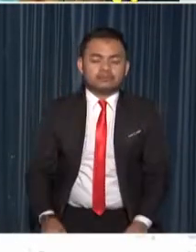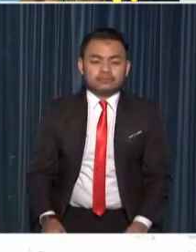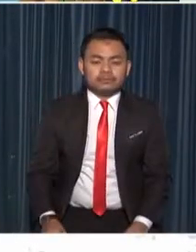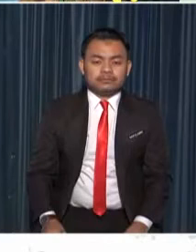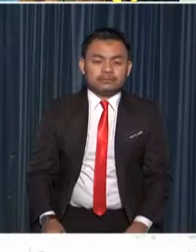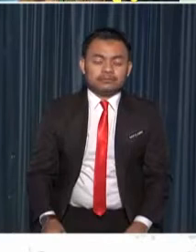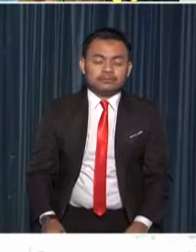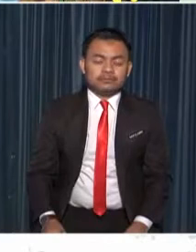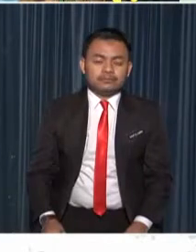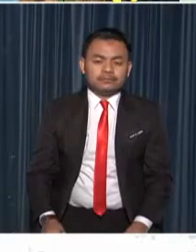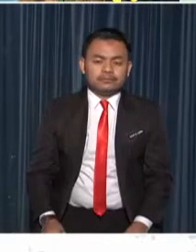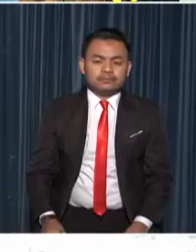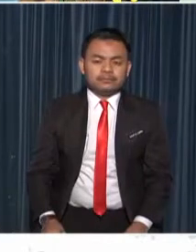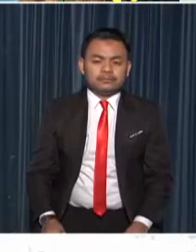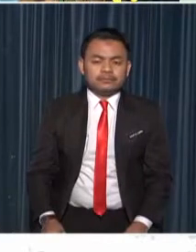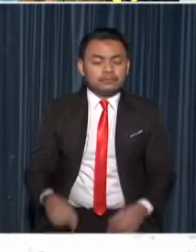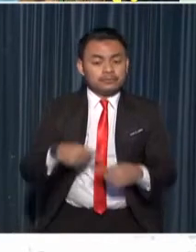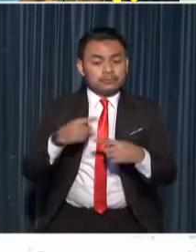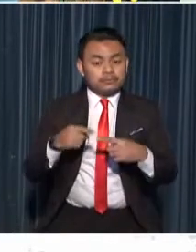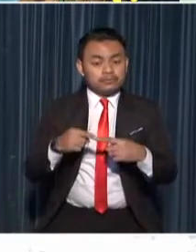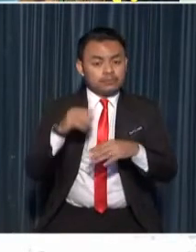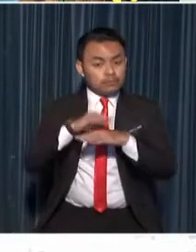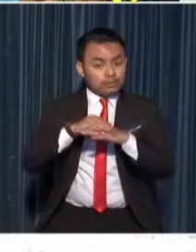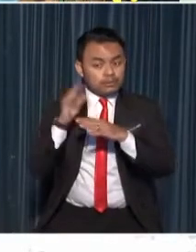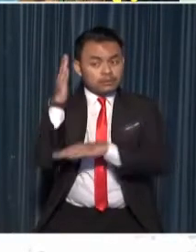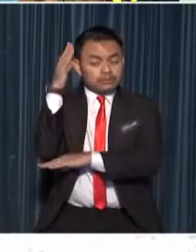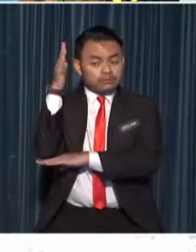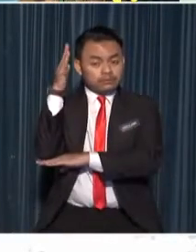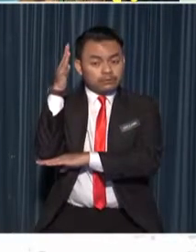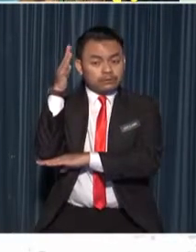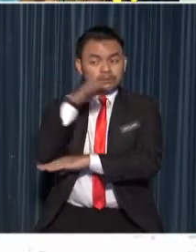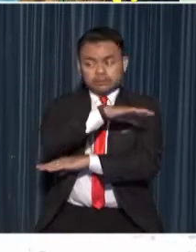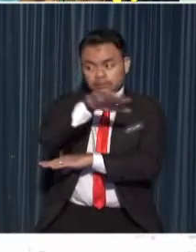when there are more trees around us